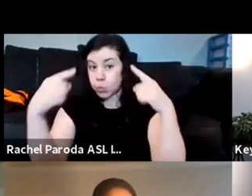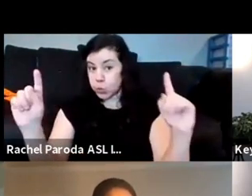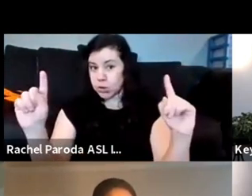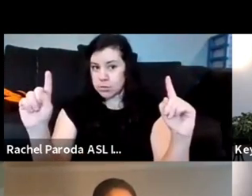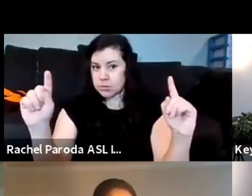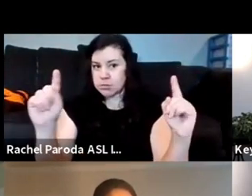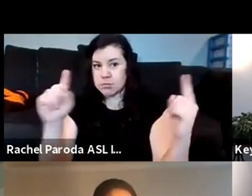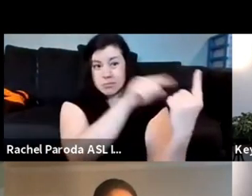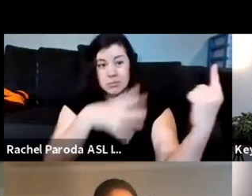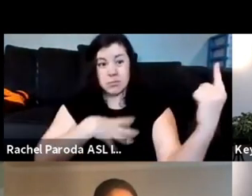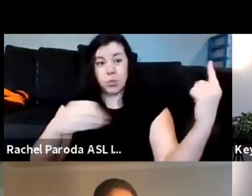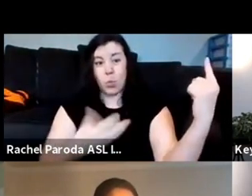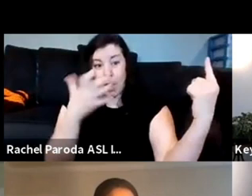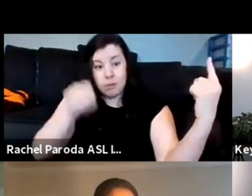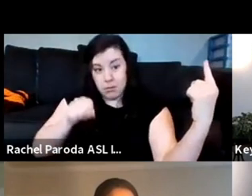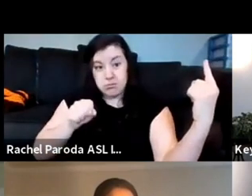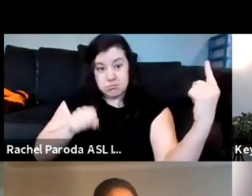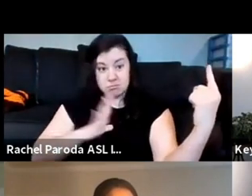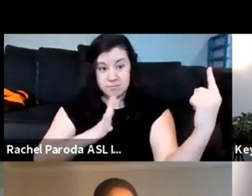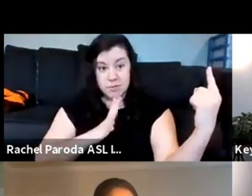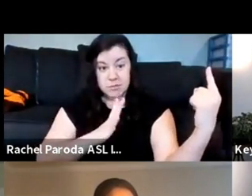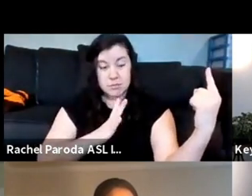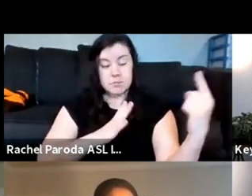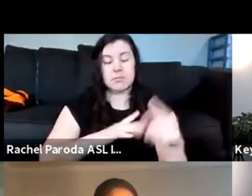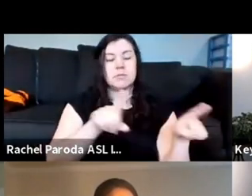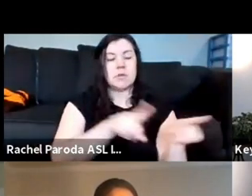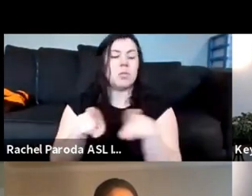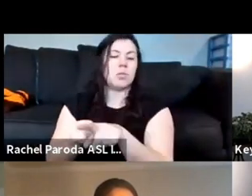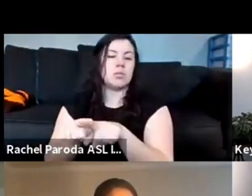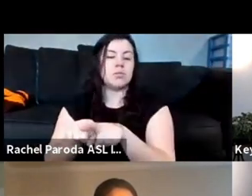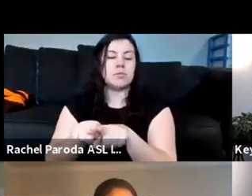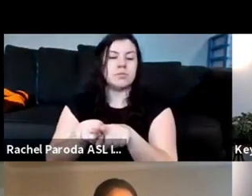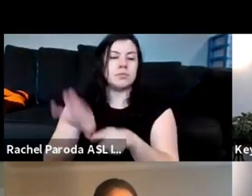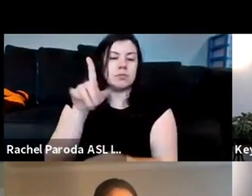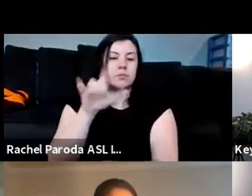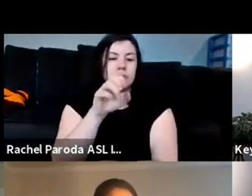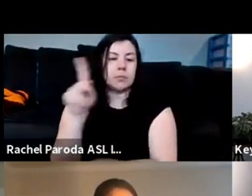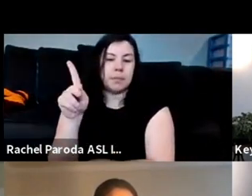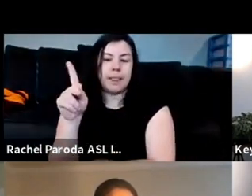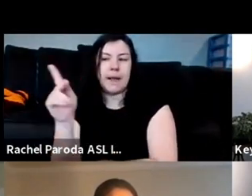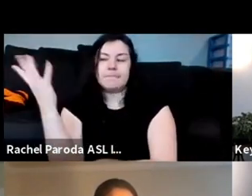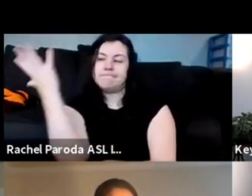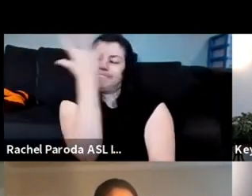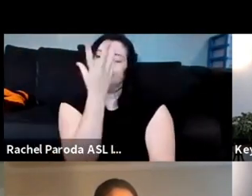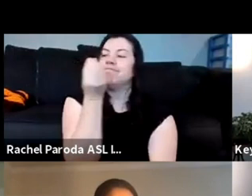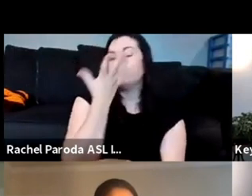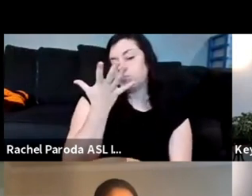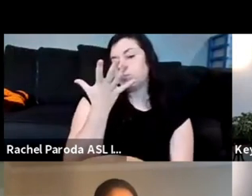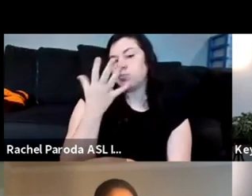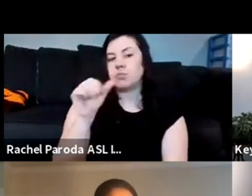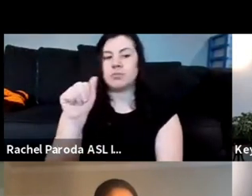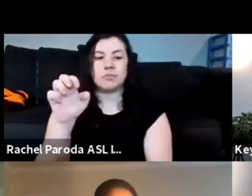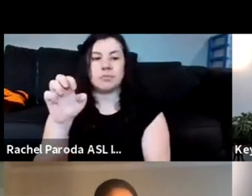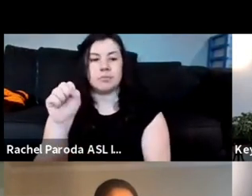aesthetic and placement which is something that brandy thompson talks about the use of black people or black aesthetics to